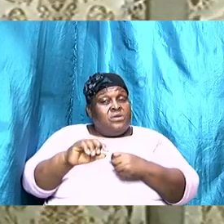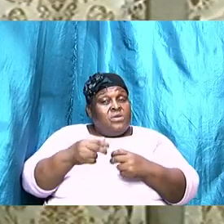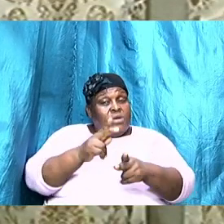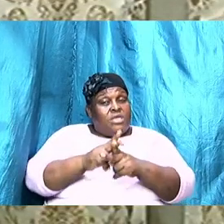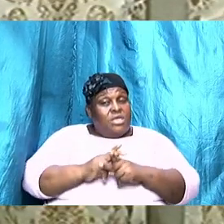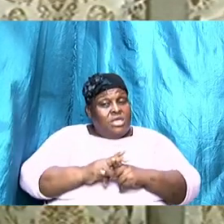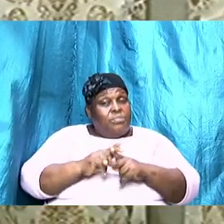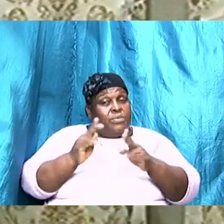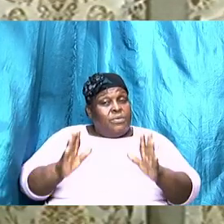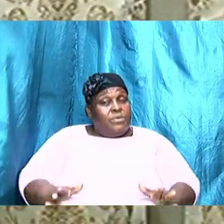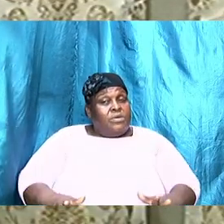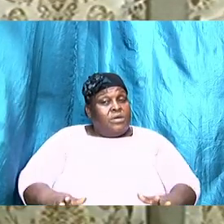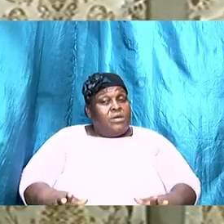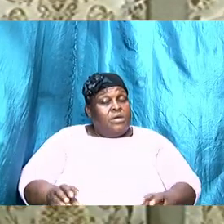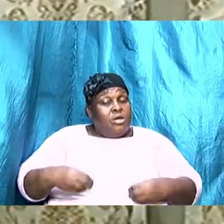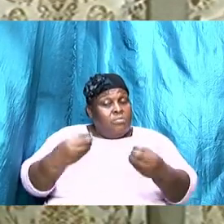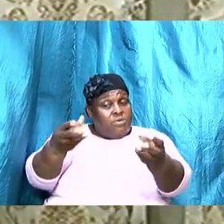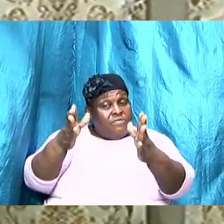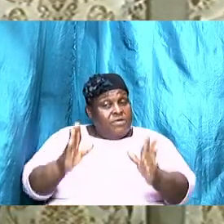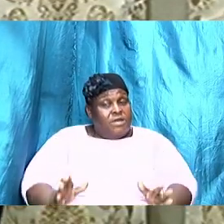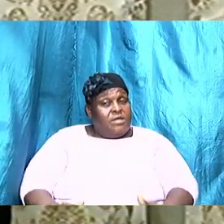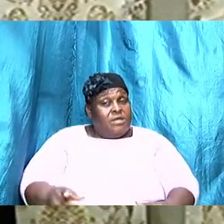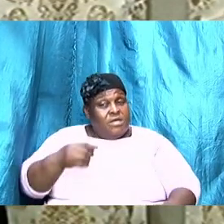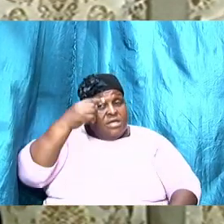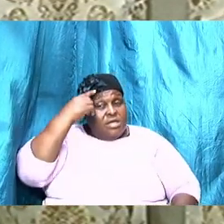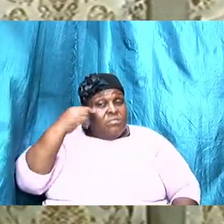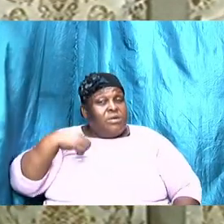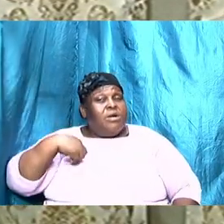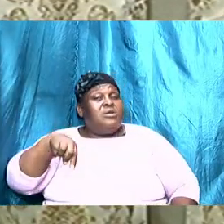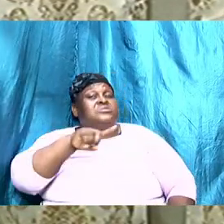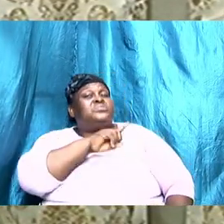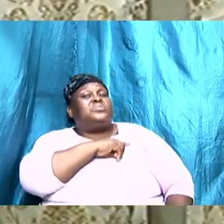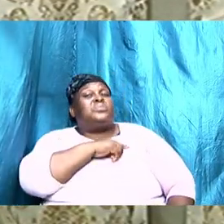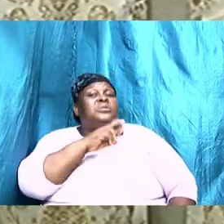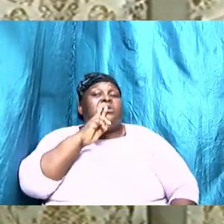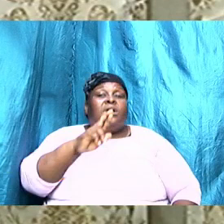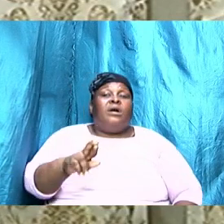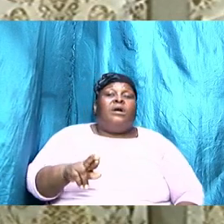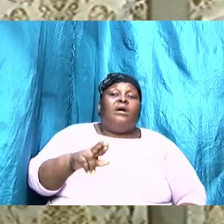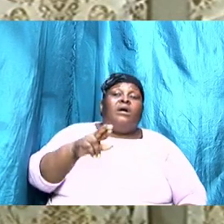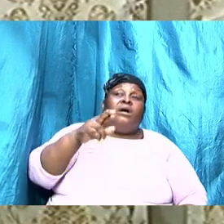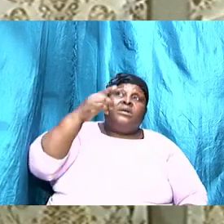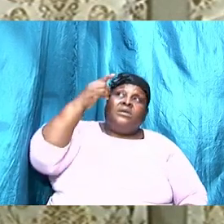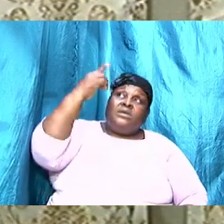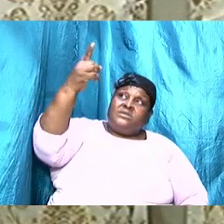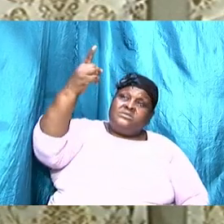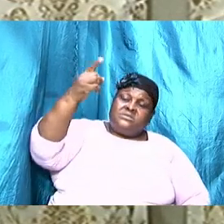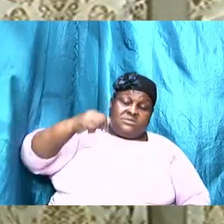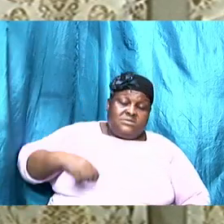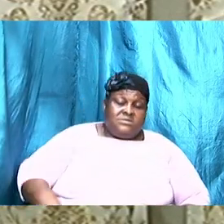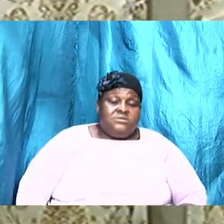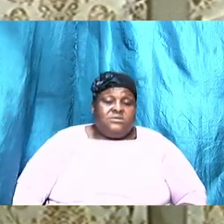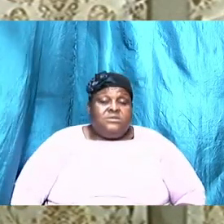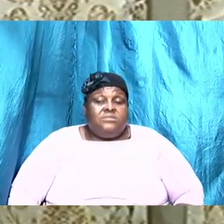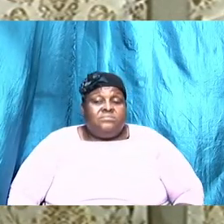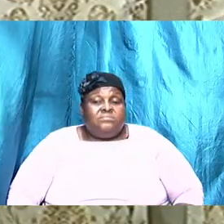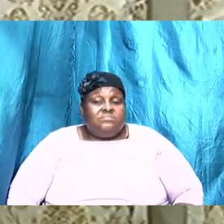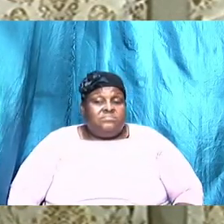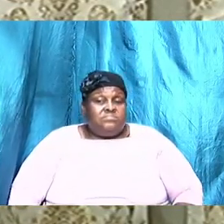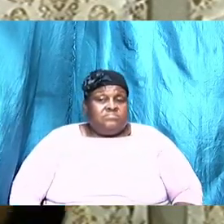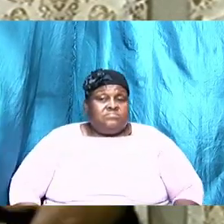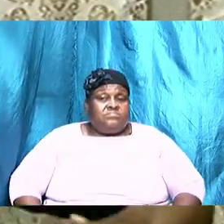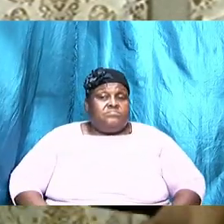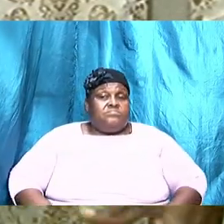he is our provider because we are his but you and that is